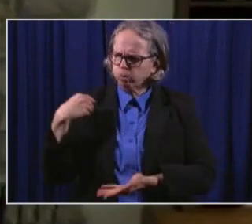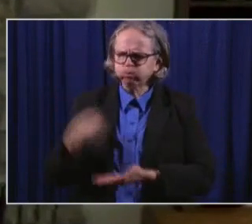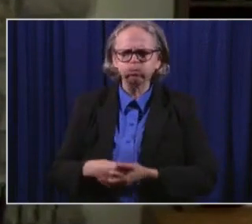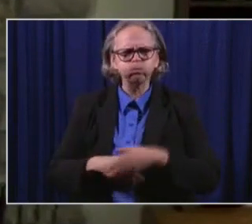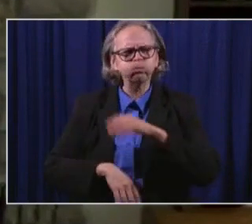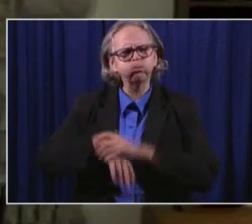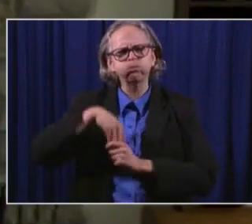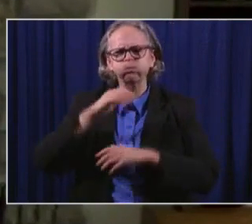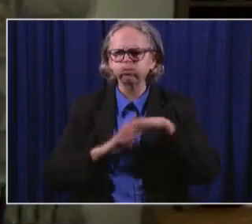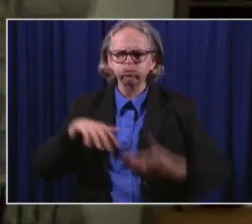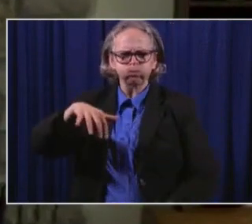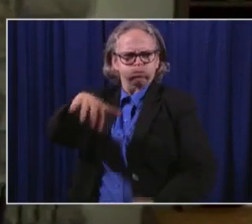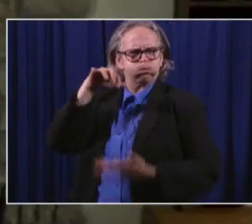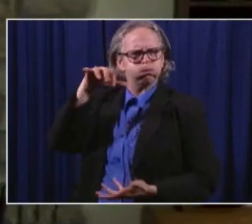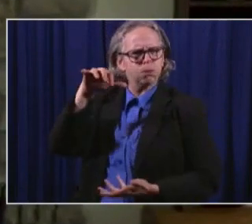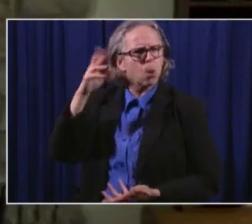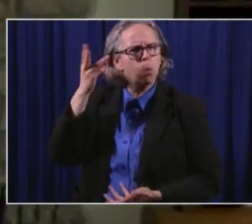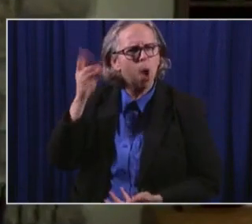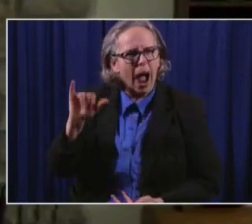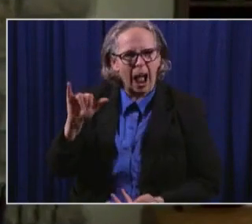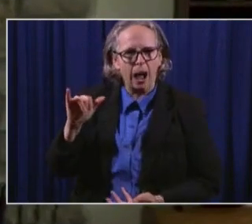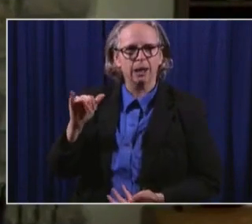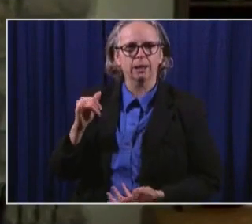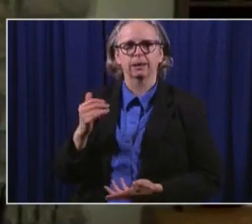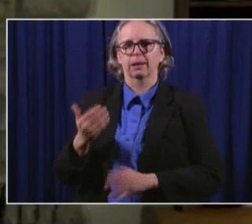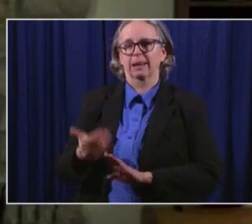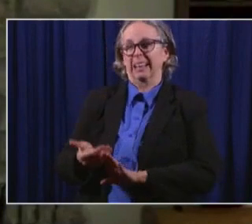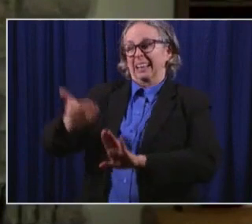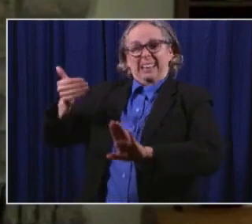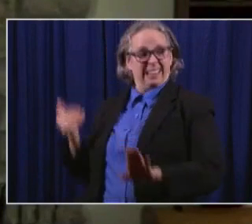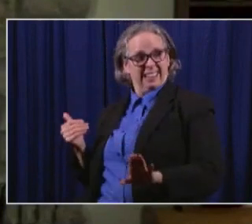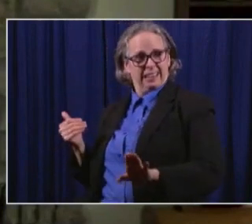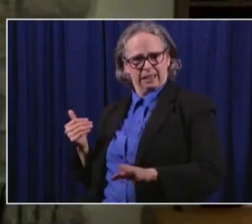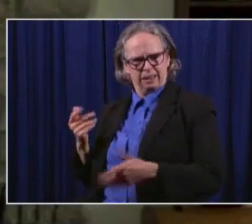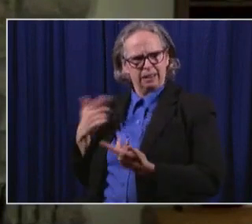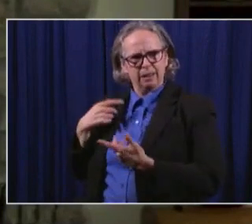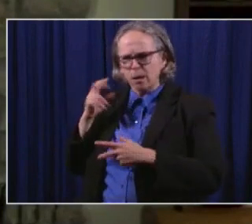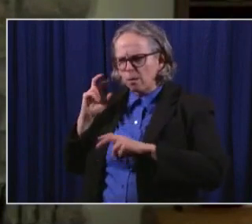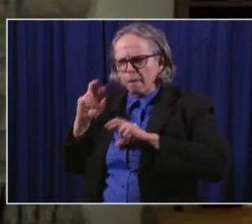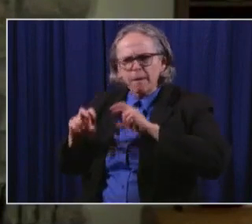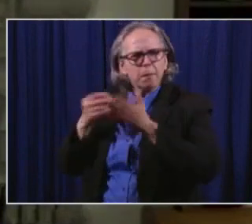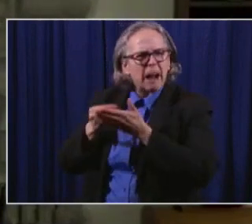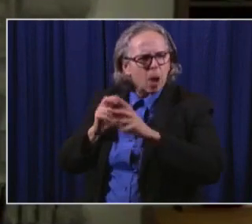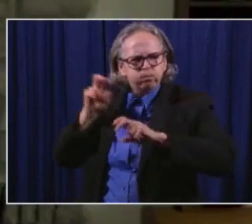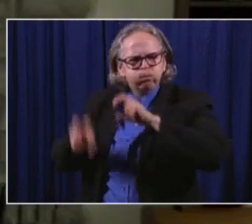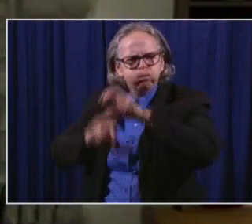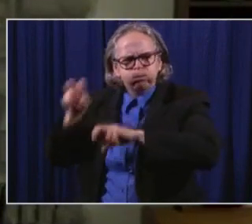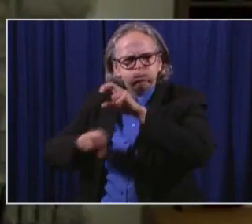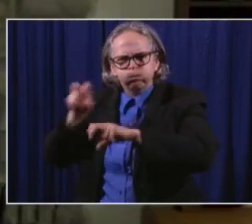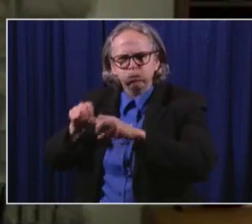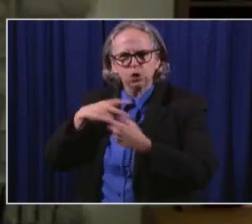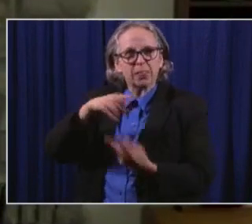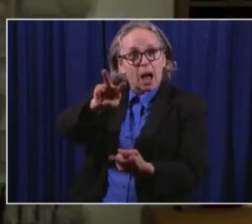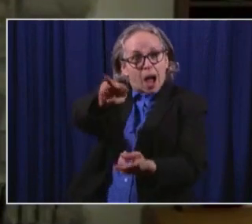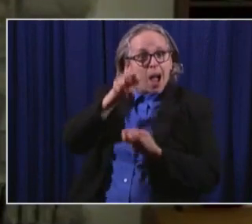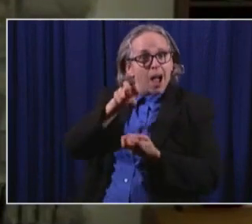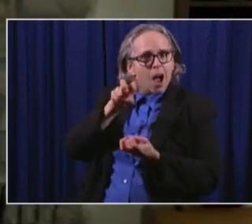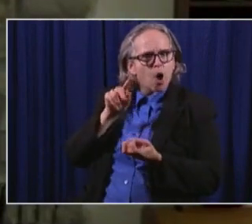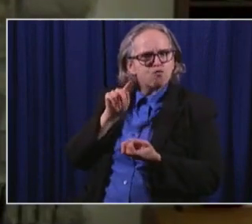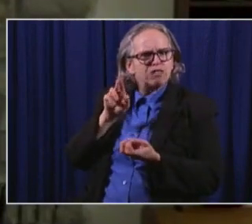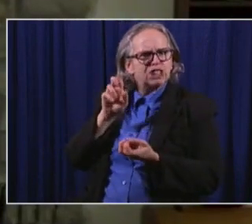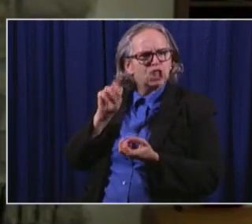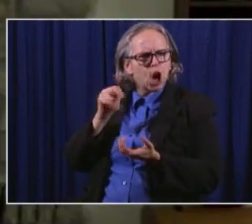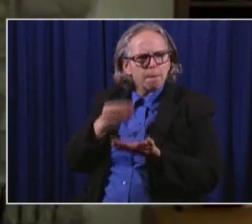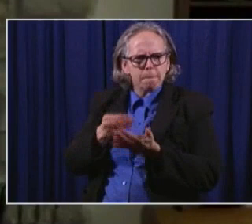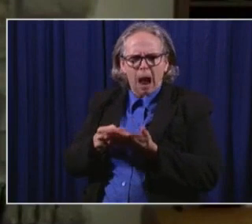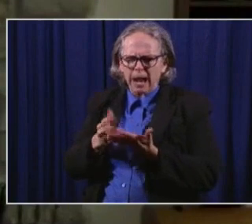healthy investment returns on employer premiums, a declining number of claims each year, and prudent fiscal management.